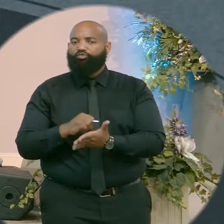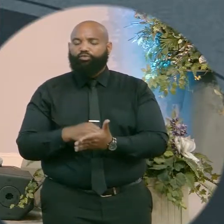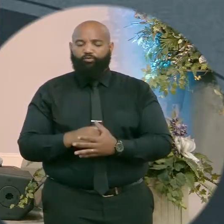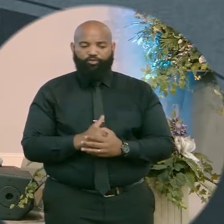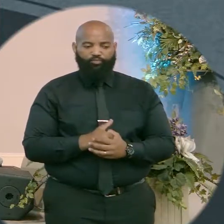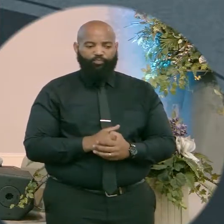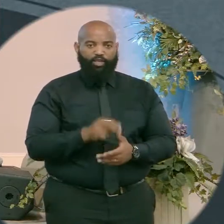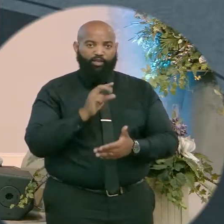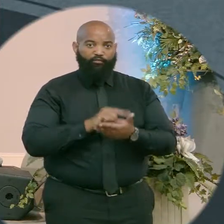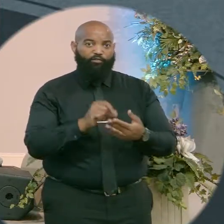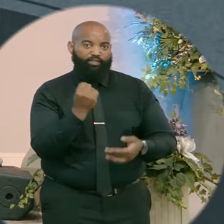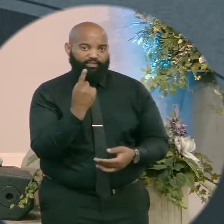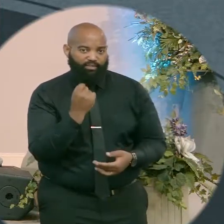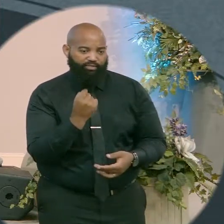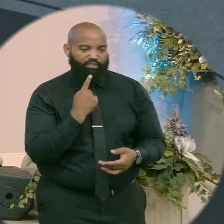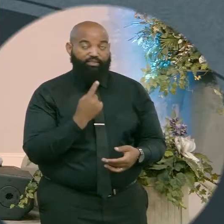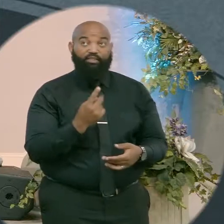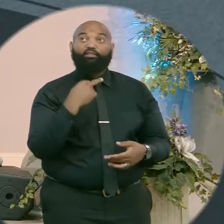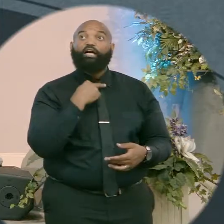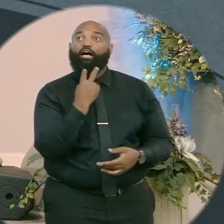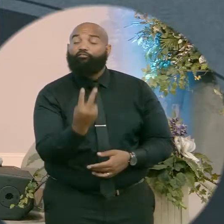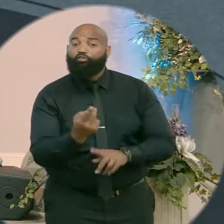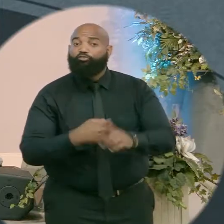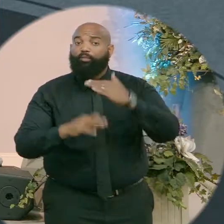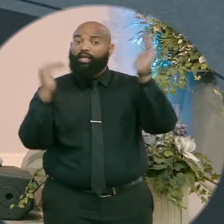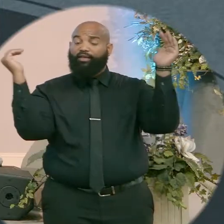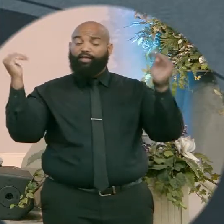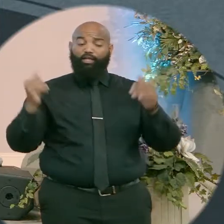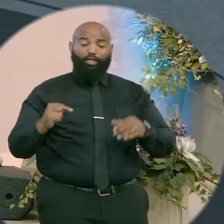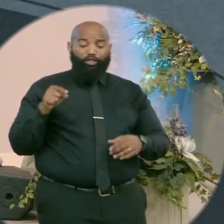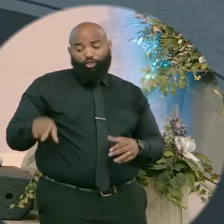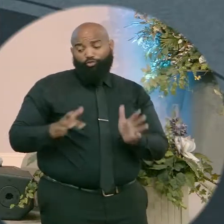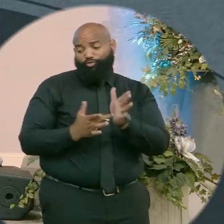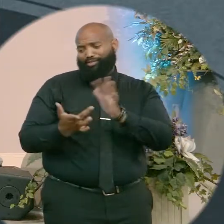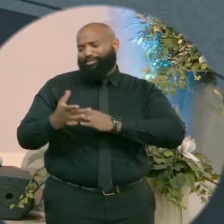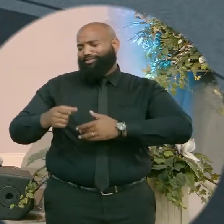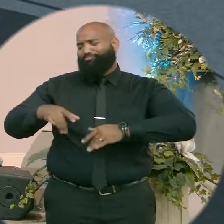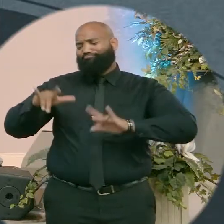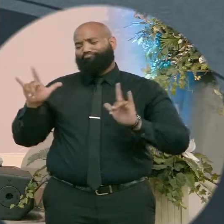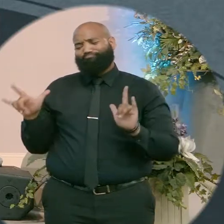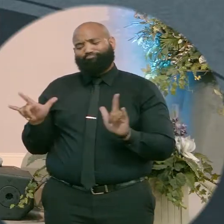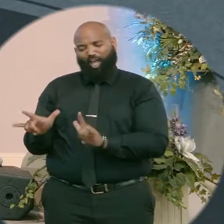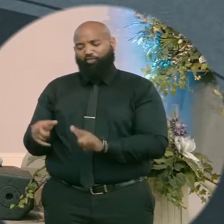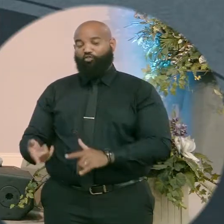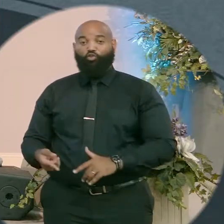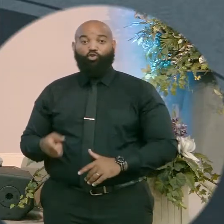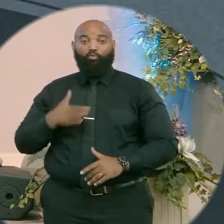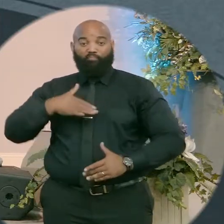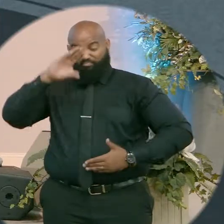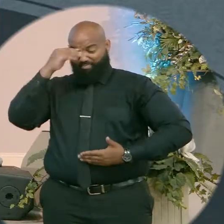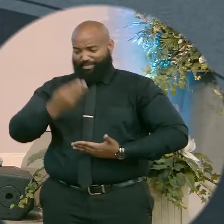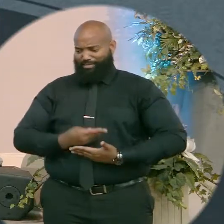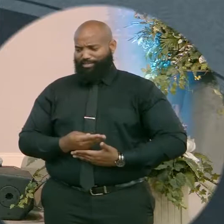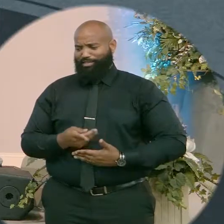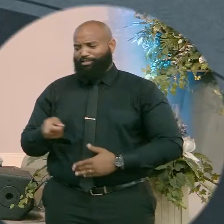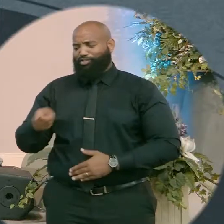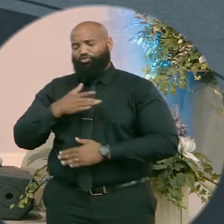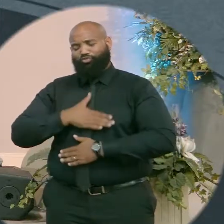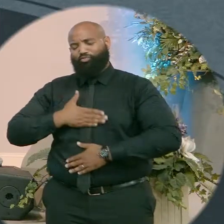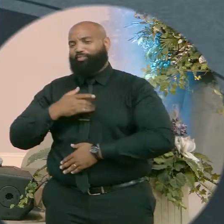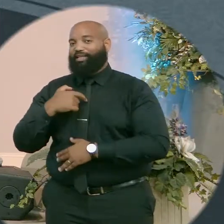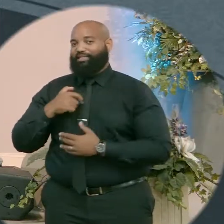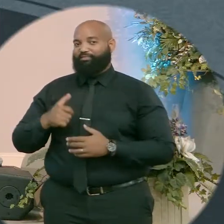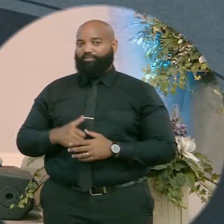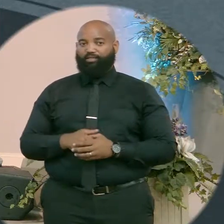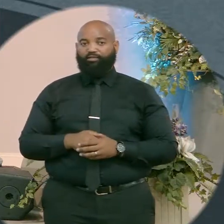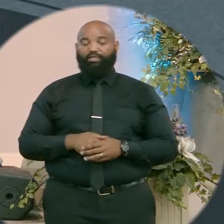says, and a voice came from heaven. You are my beloved son and I'm well pleased. So often people skip over this, but this is one